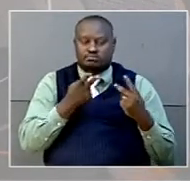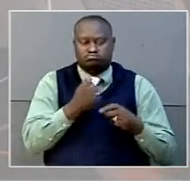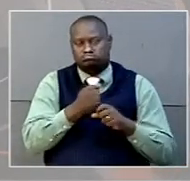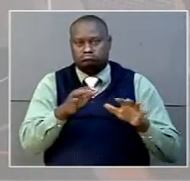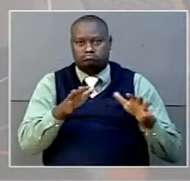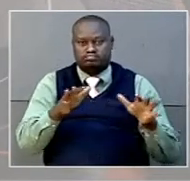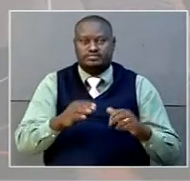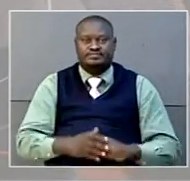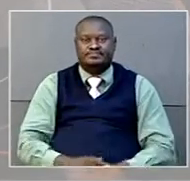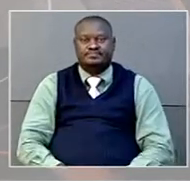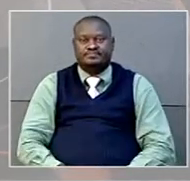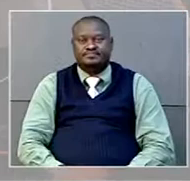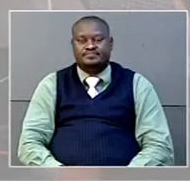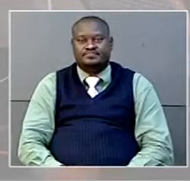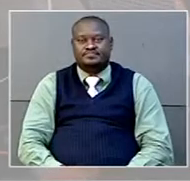this report.